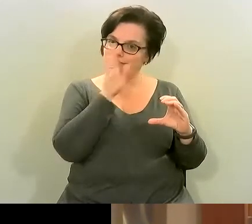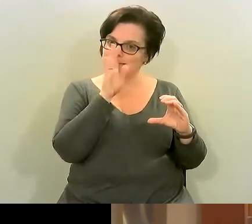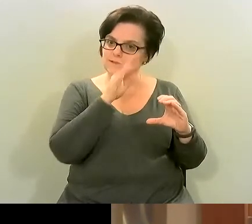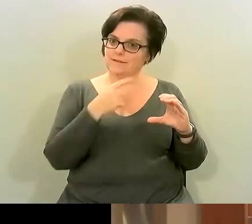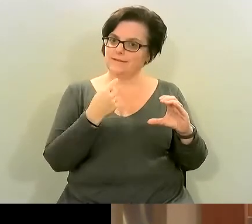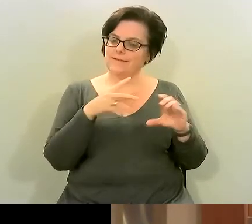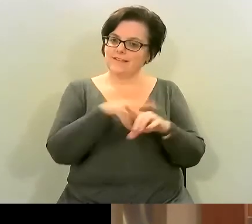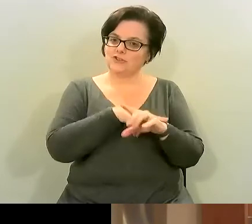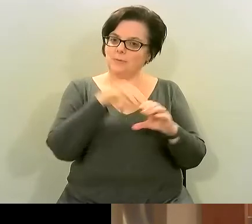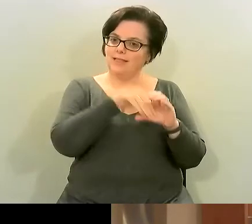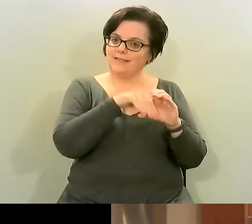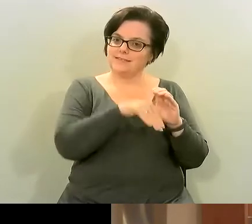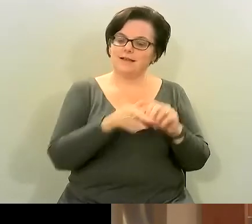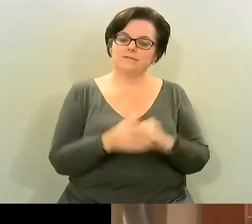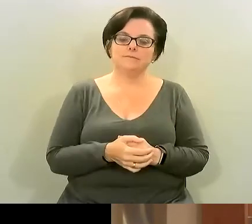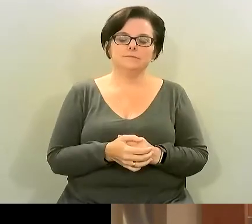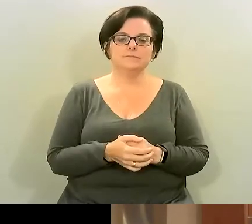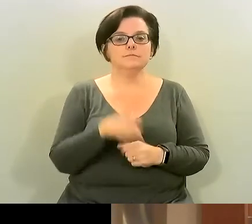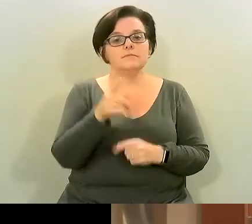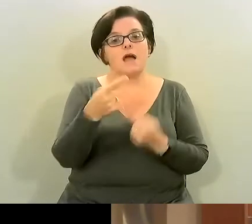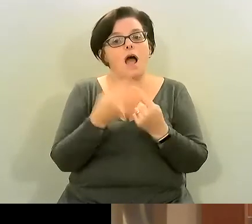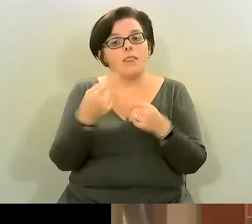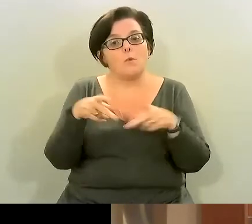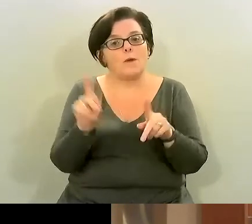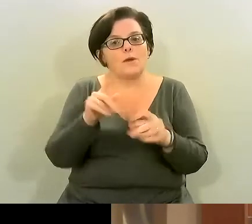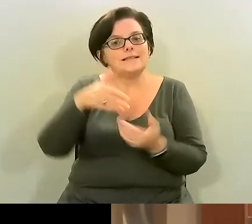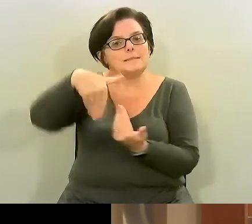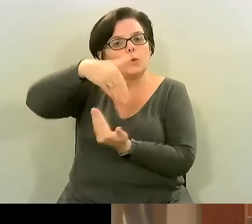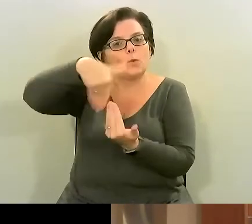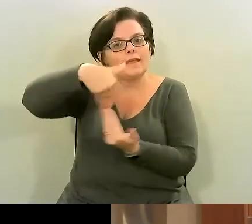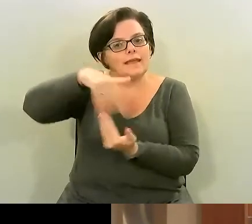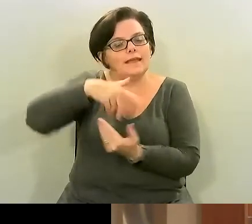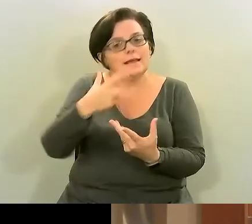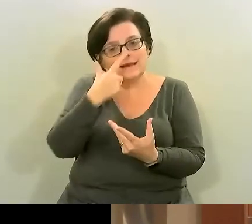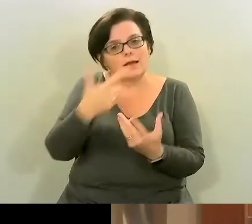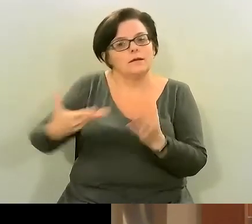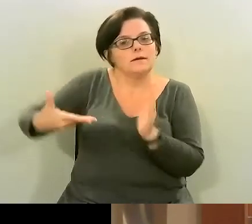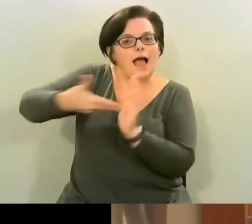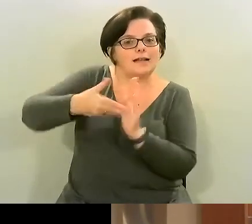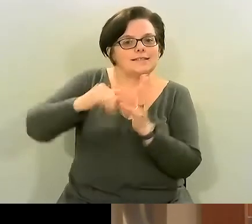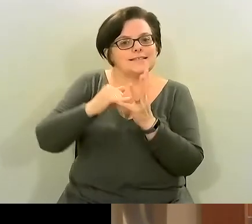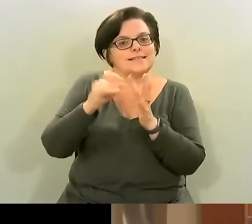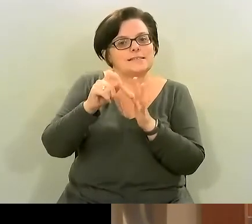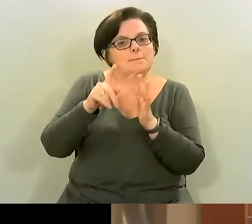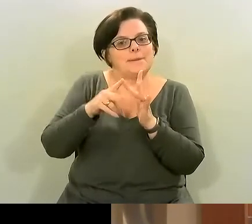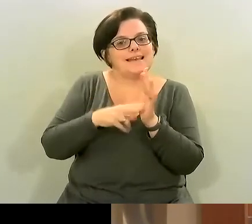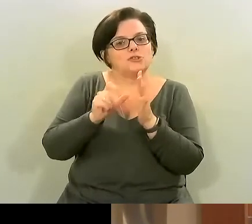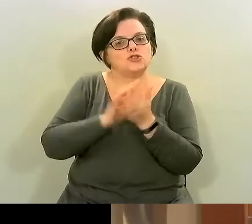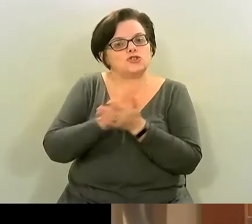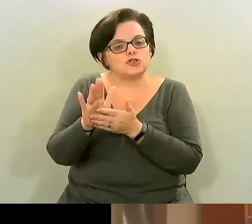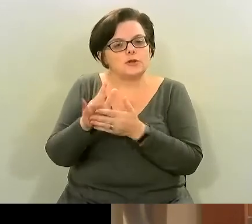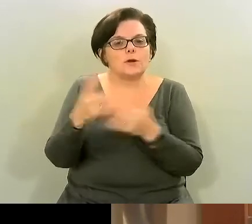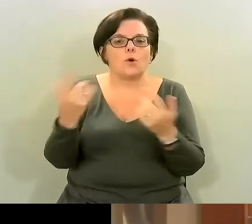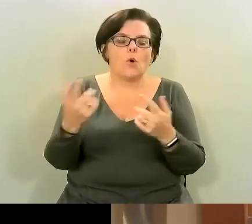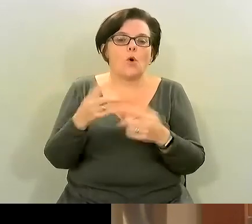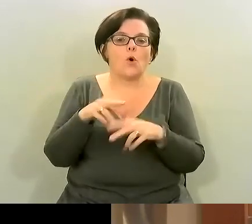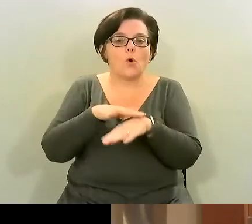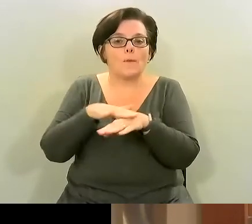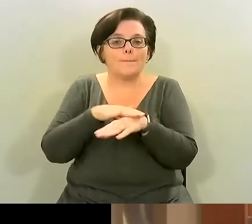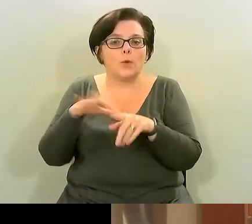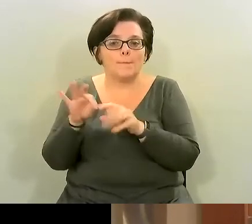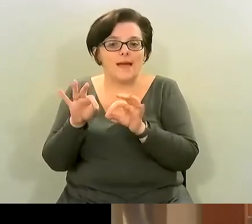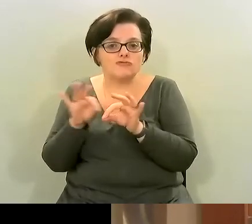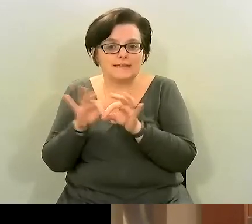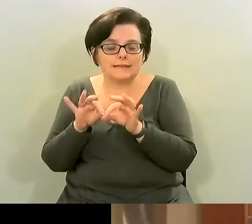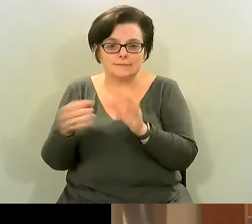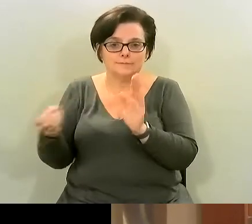i would also do things like a smoothie you can add spinach to a smoothie you can add berries like blueberries to a smoothie super